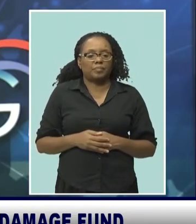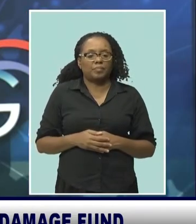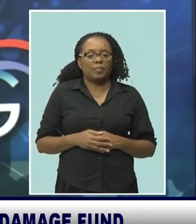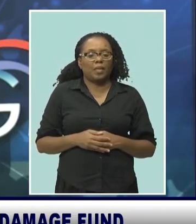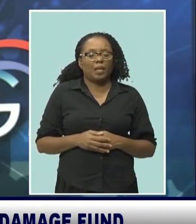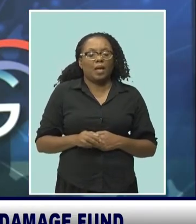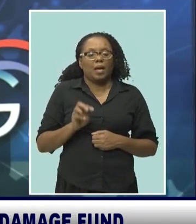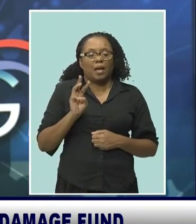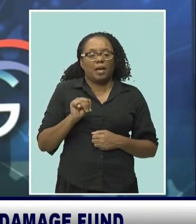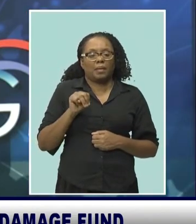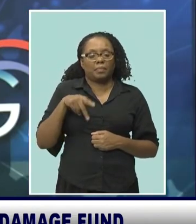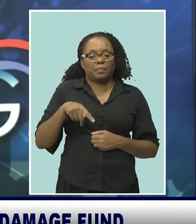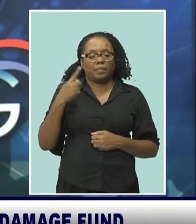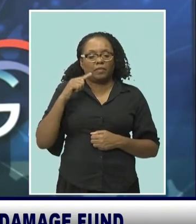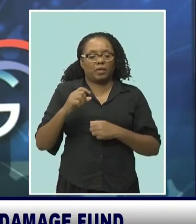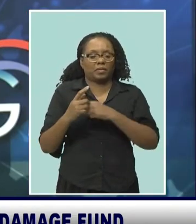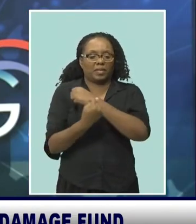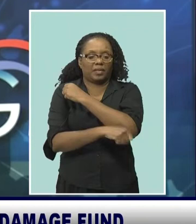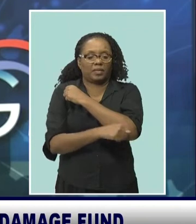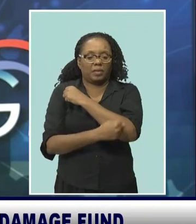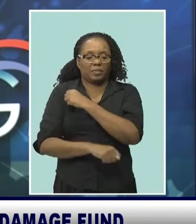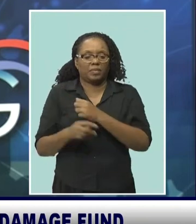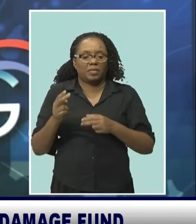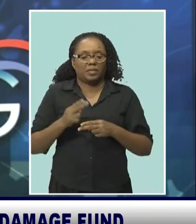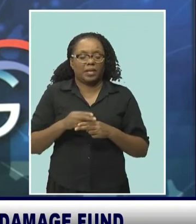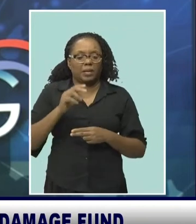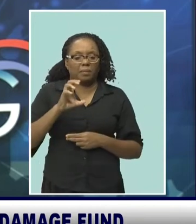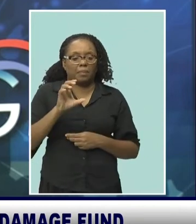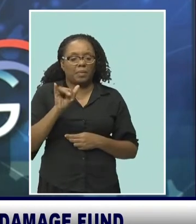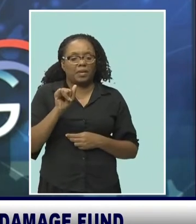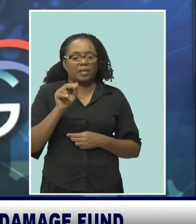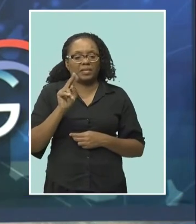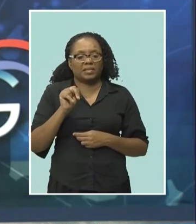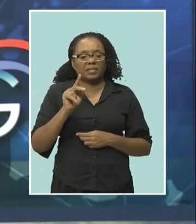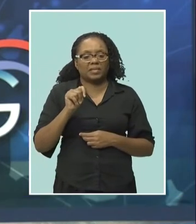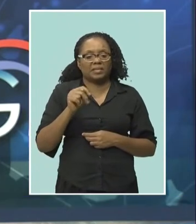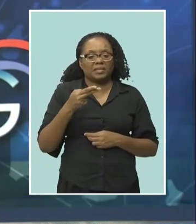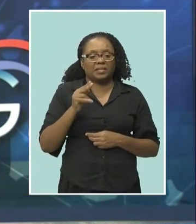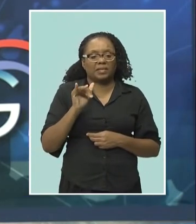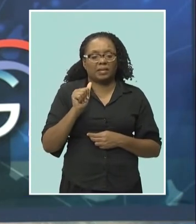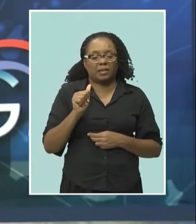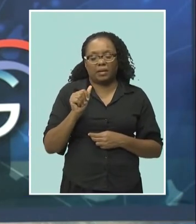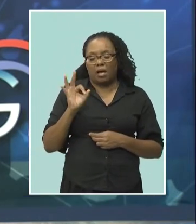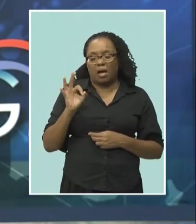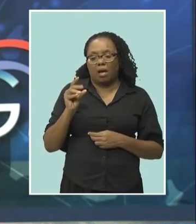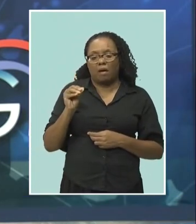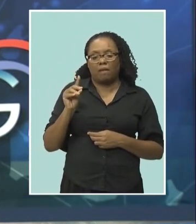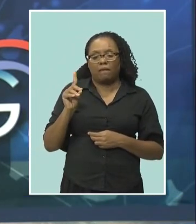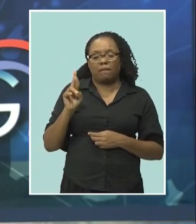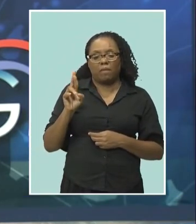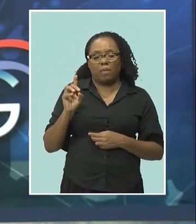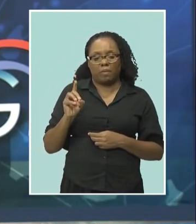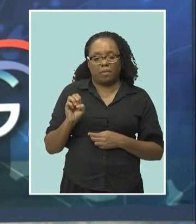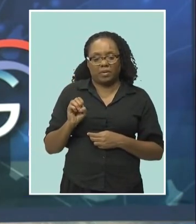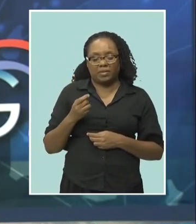Member of Parliament for St. Thomas, Cynthia Ford believes the Alma Paris School served a purpose and its closure has disadvantaged many young